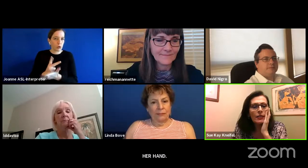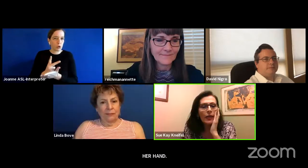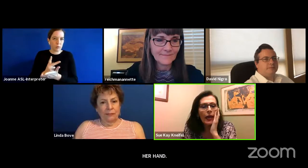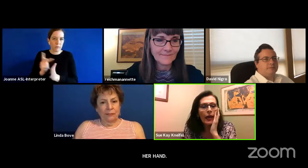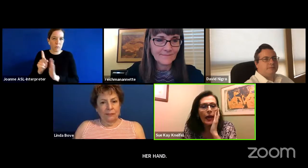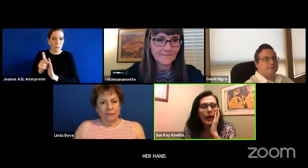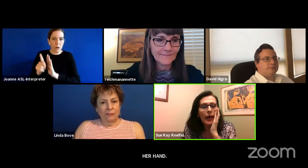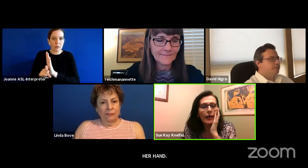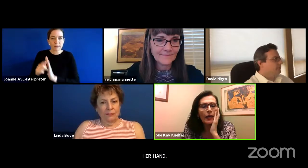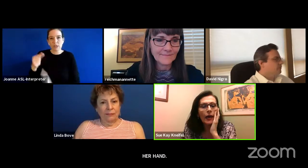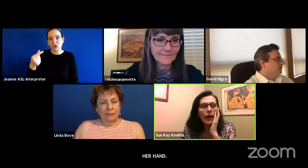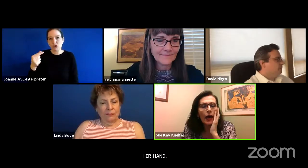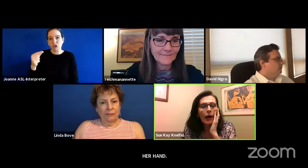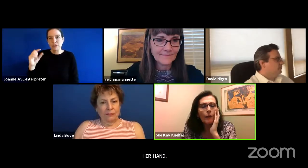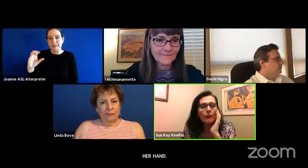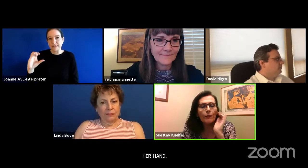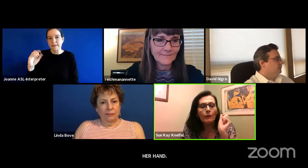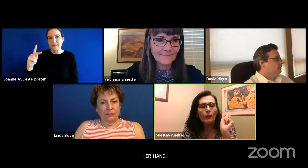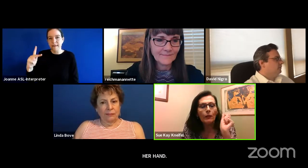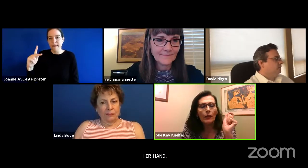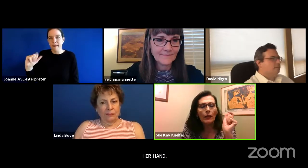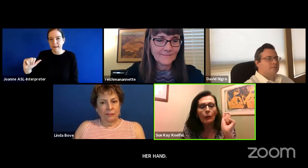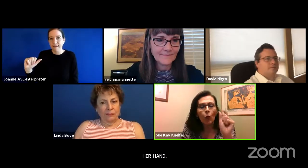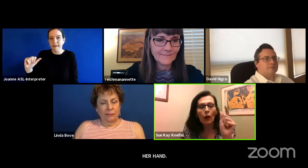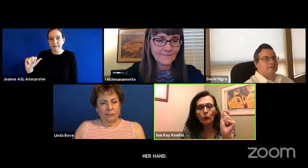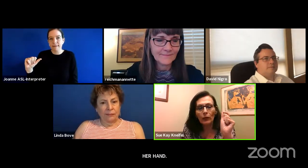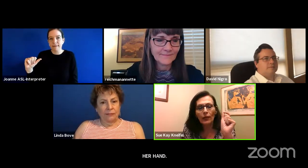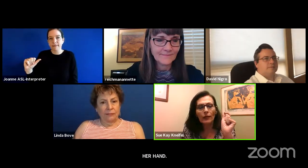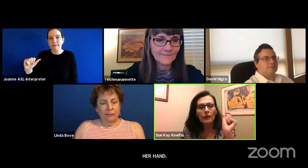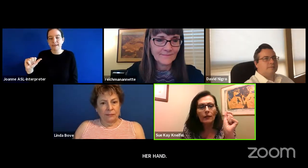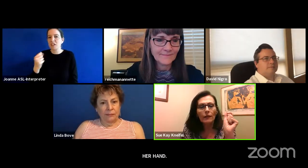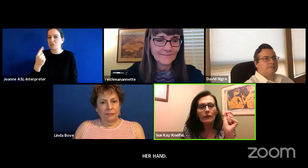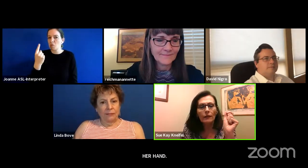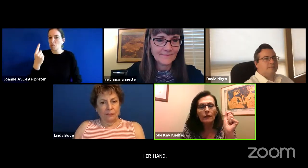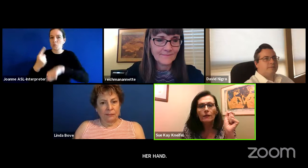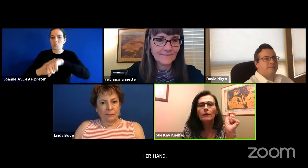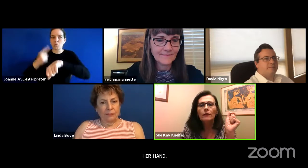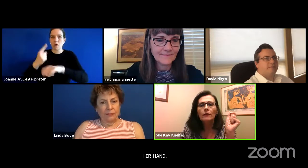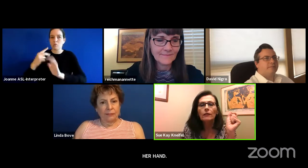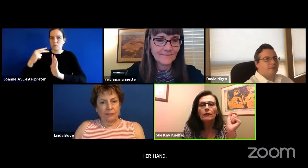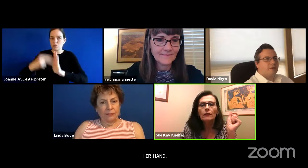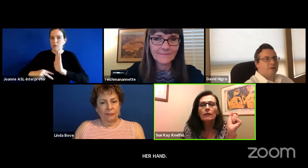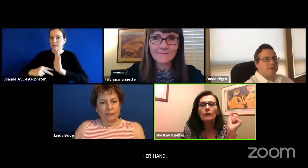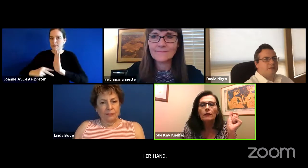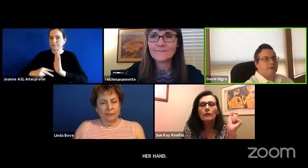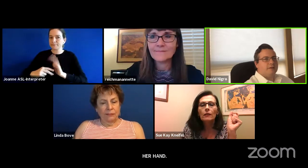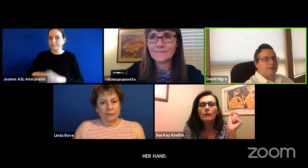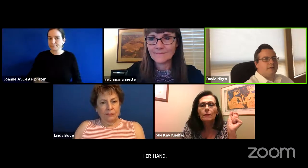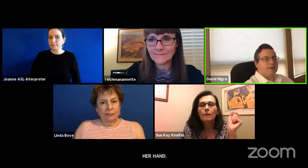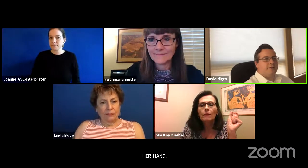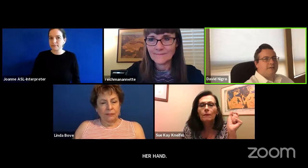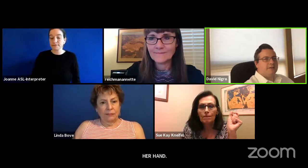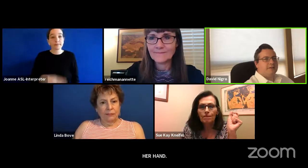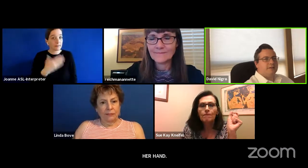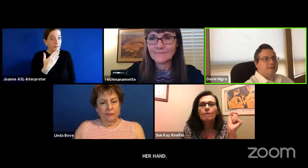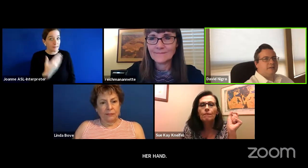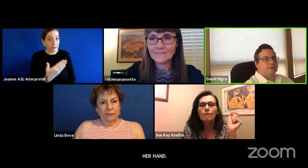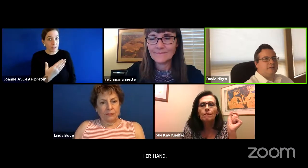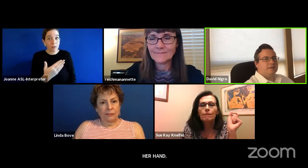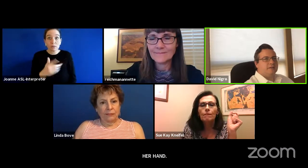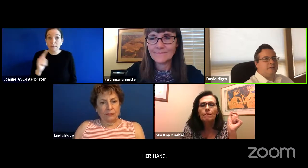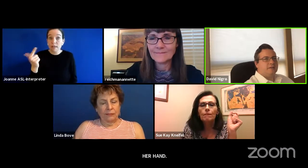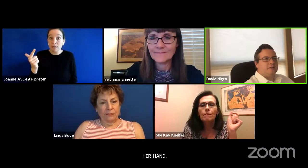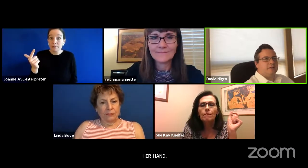gcka um in one read uh okay uh thank you do i have a second